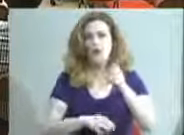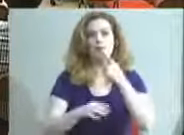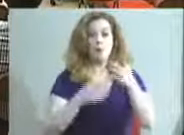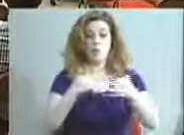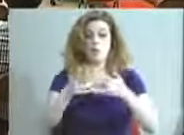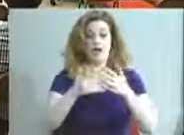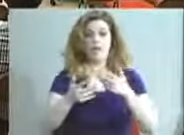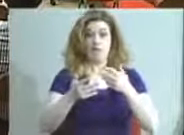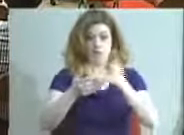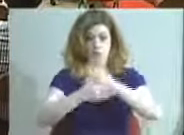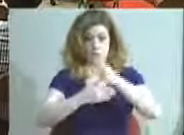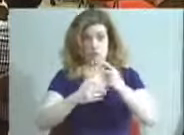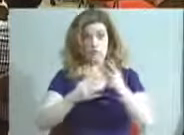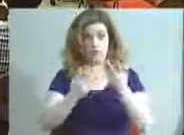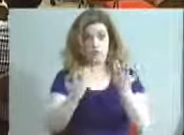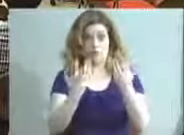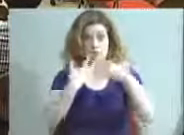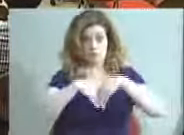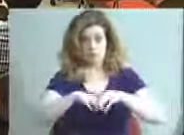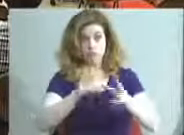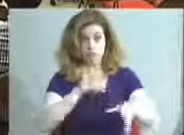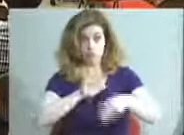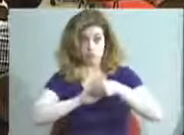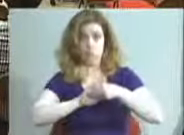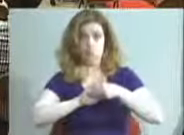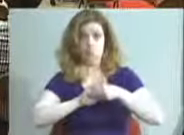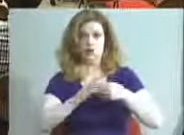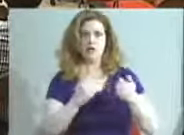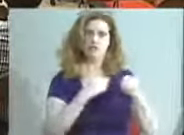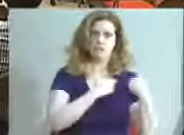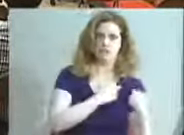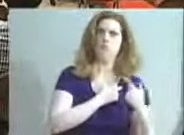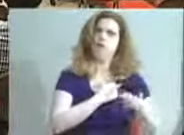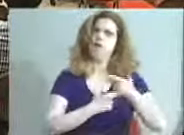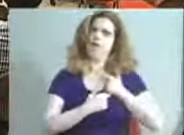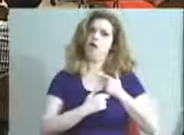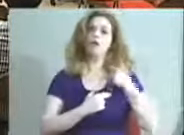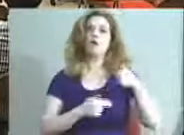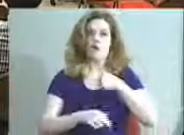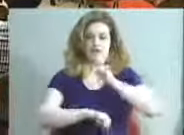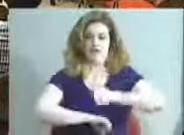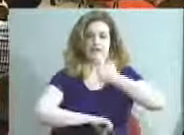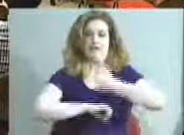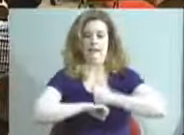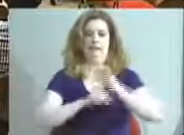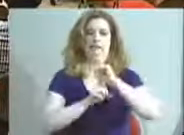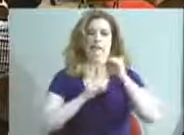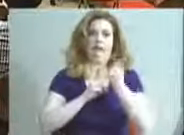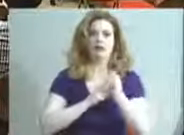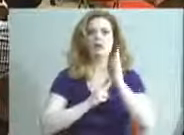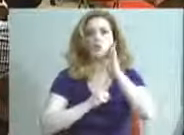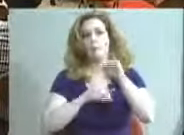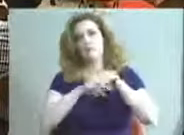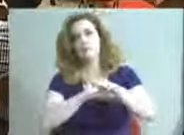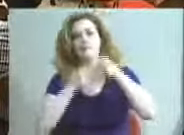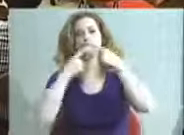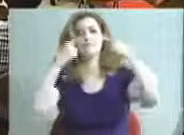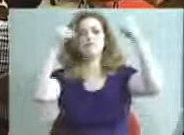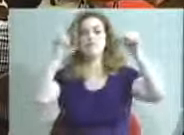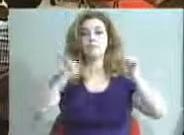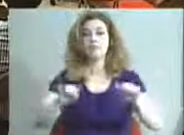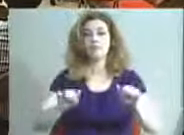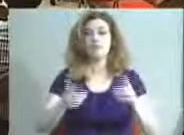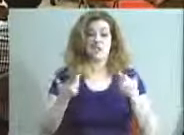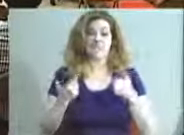programs we implement, that we're making sure that we're setting up the conditions that make success possible. So